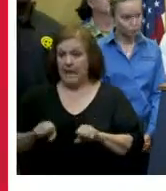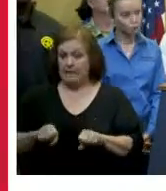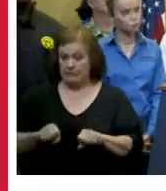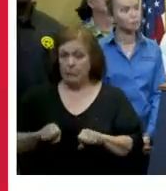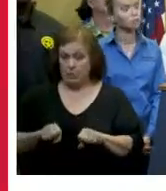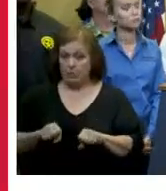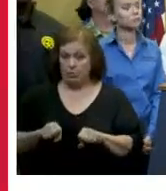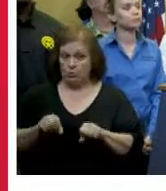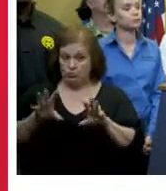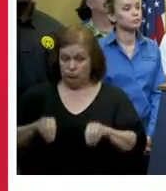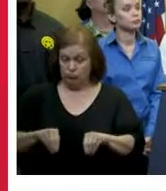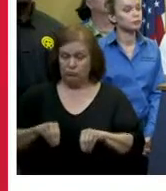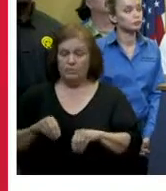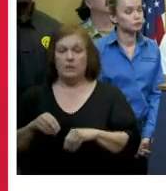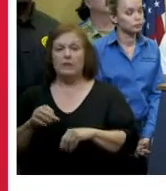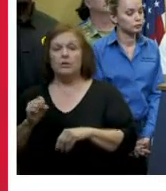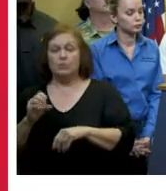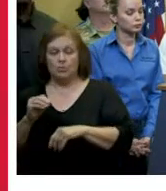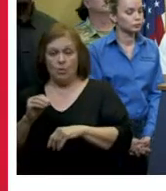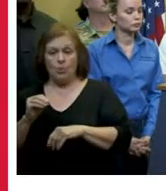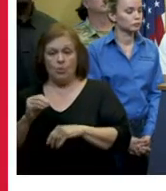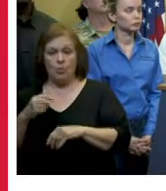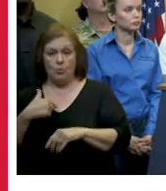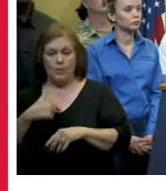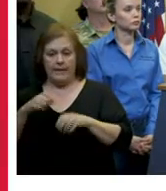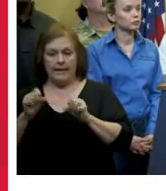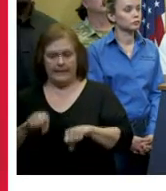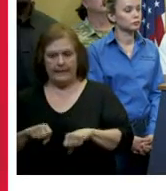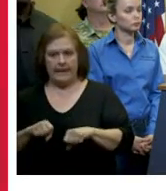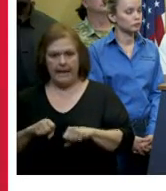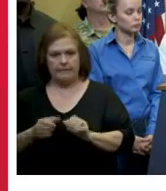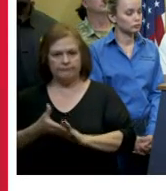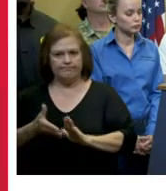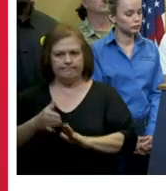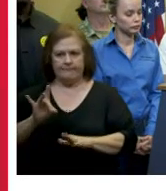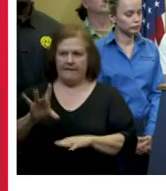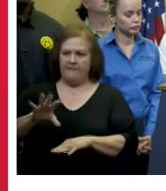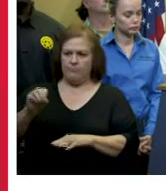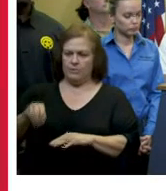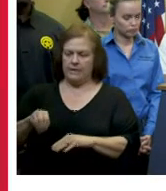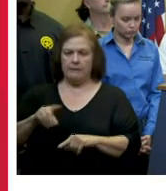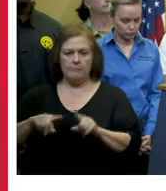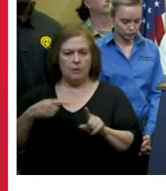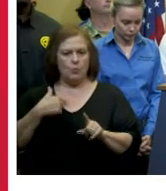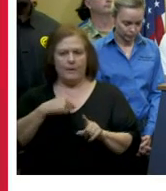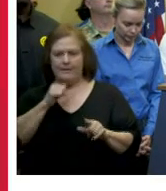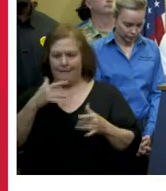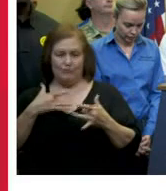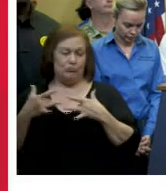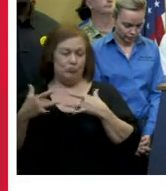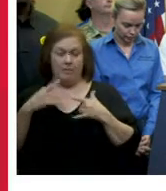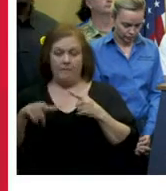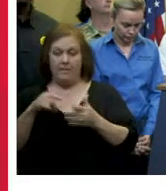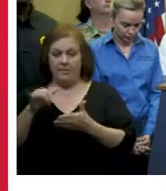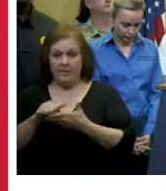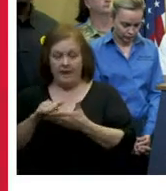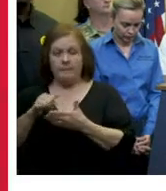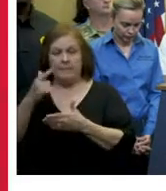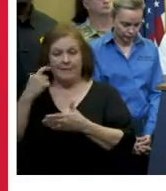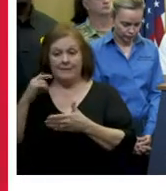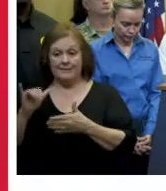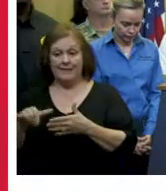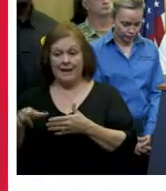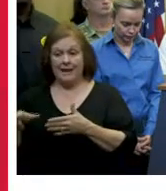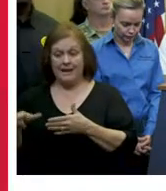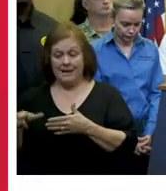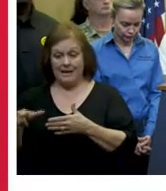able to operate at 85 at that pump station we are not concerned about that only because the area it